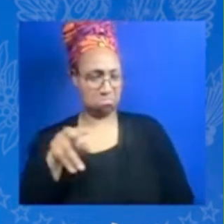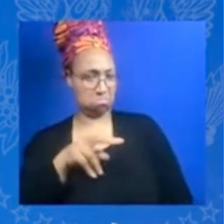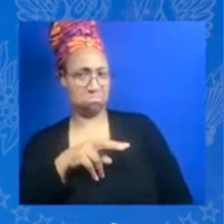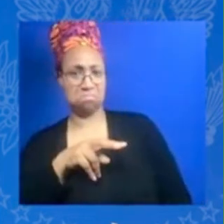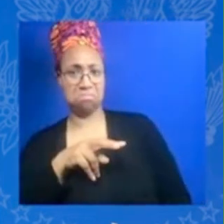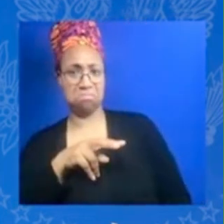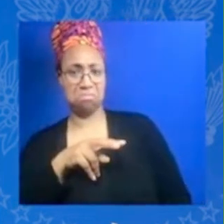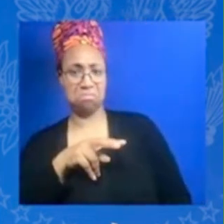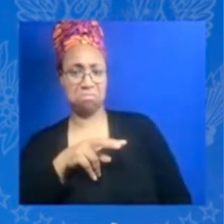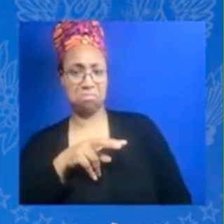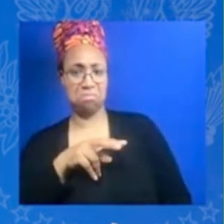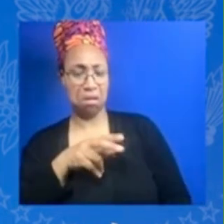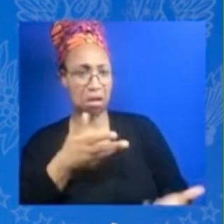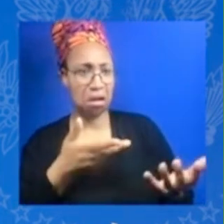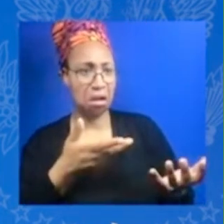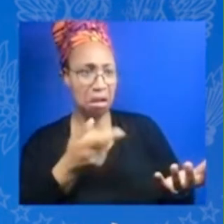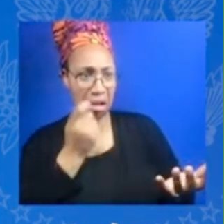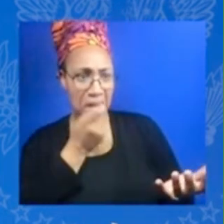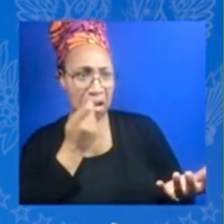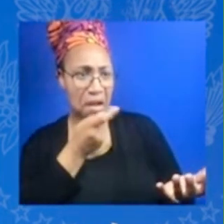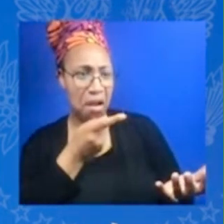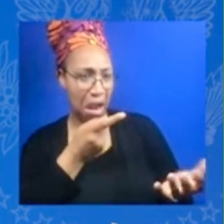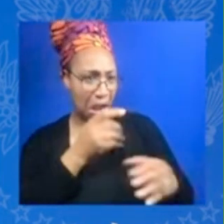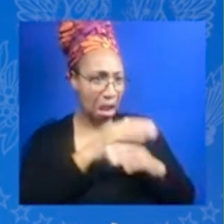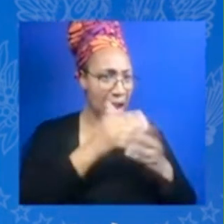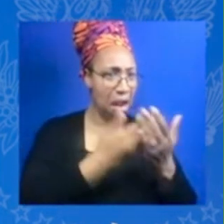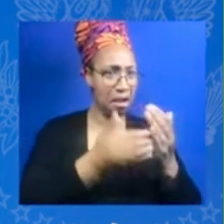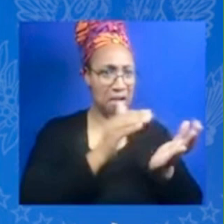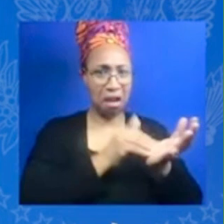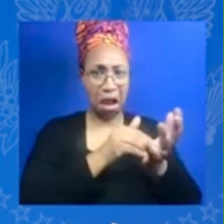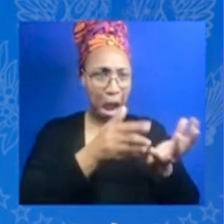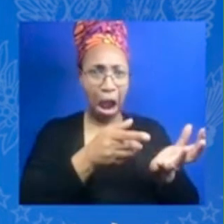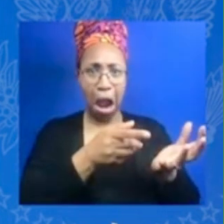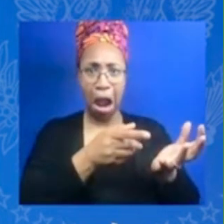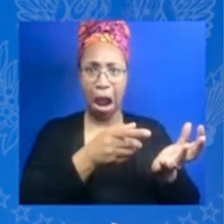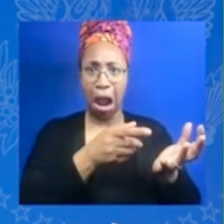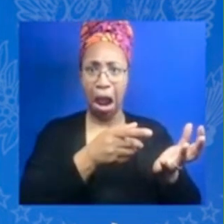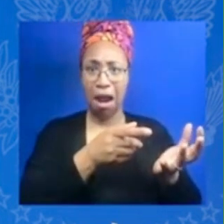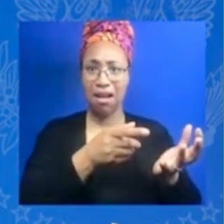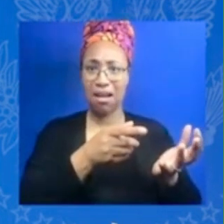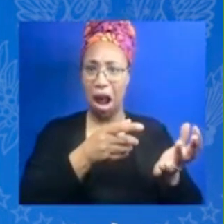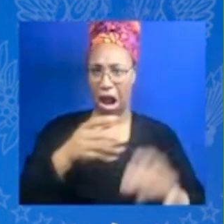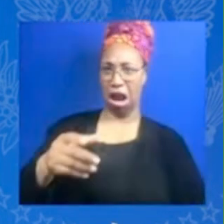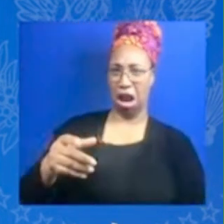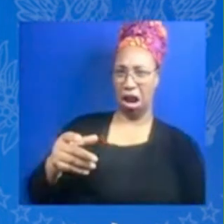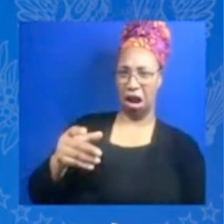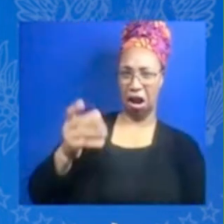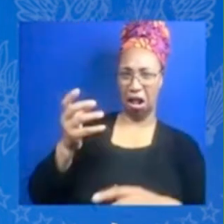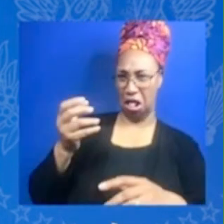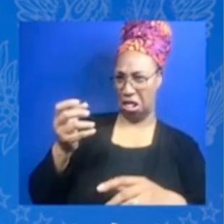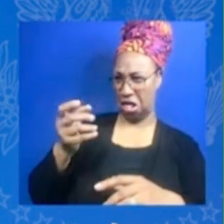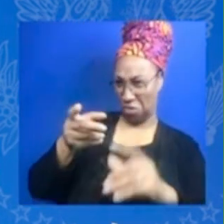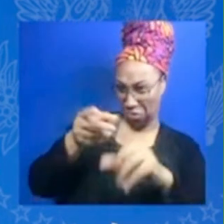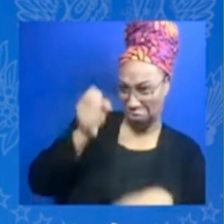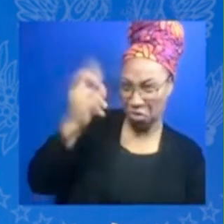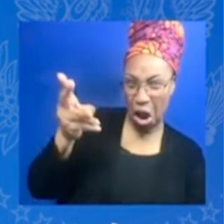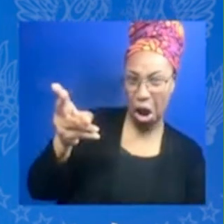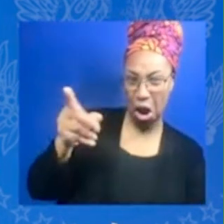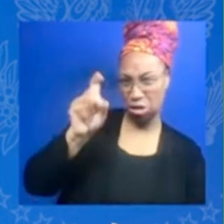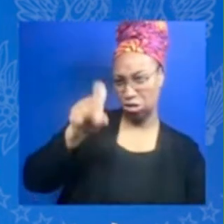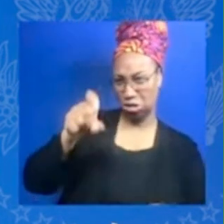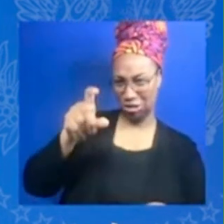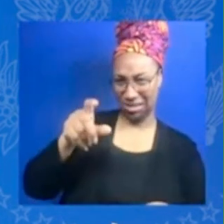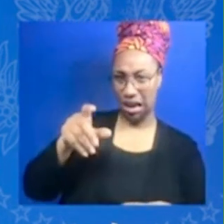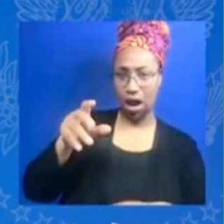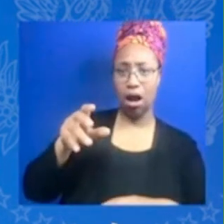away it is moldy I did not know what I was doing I wasn't using the right preservatives like you had to put